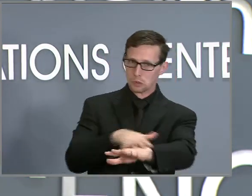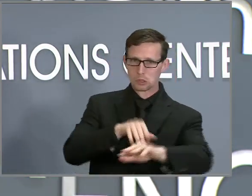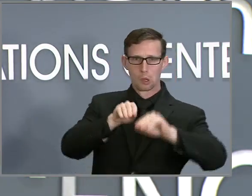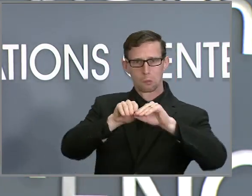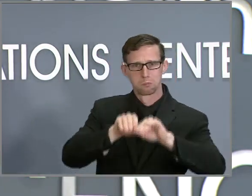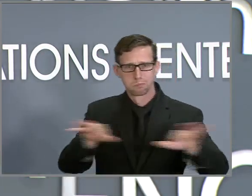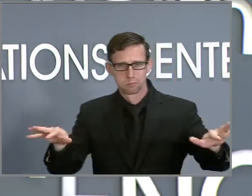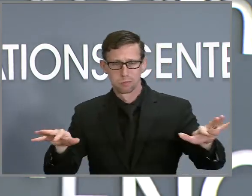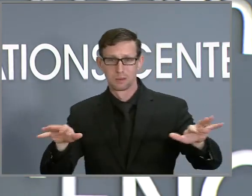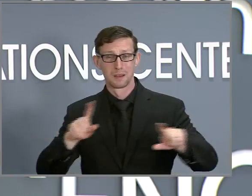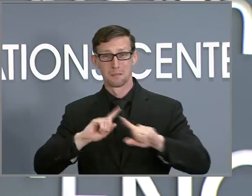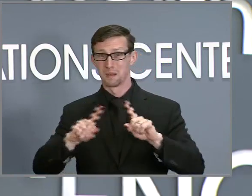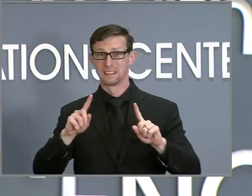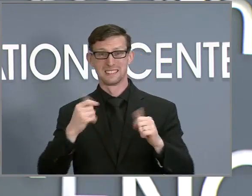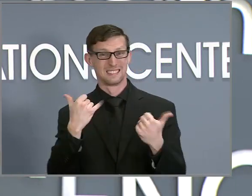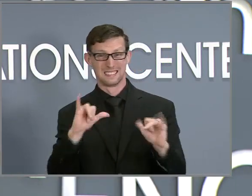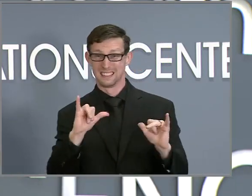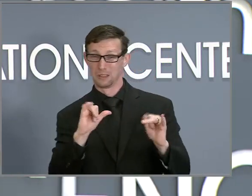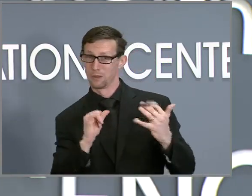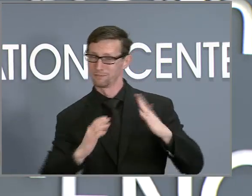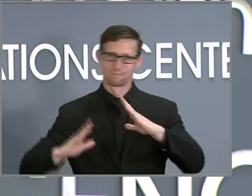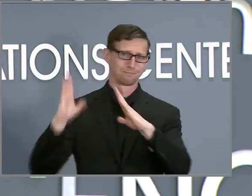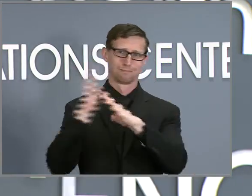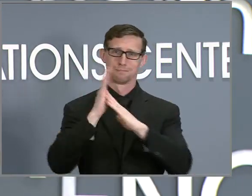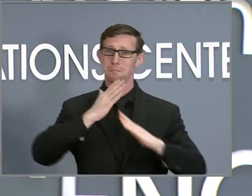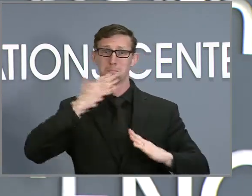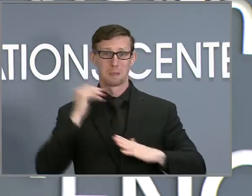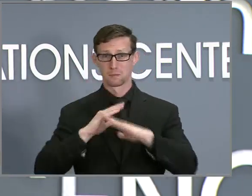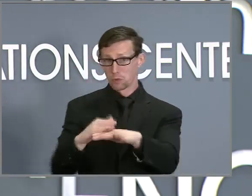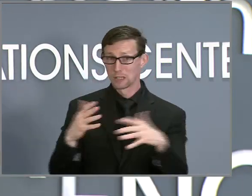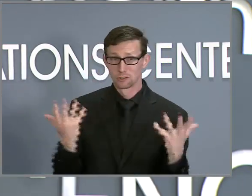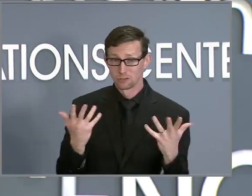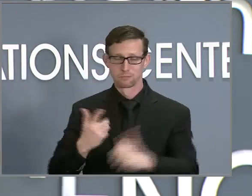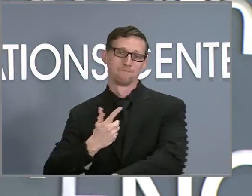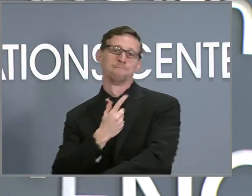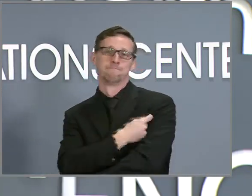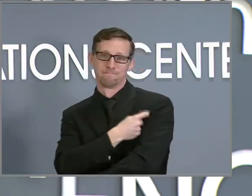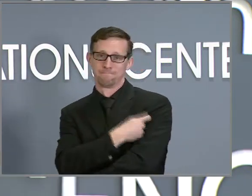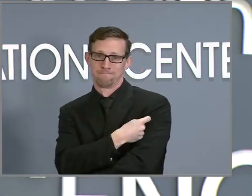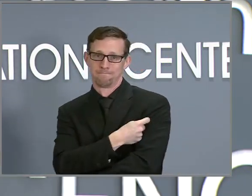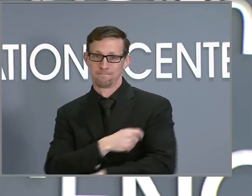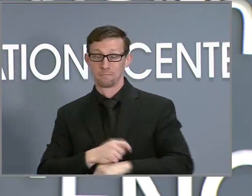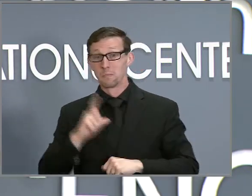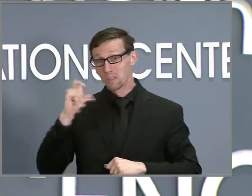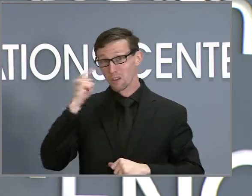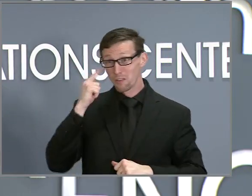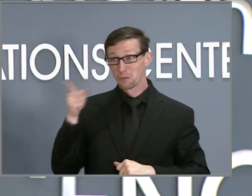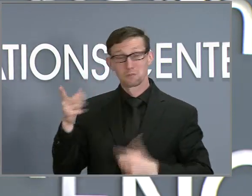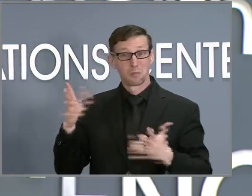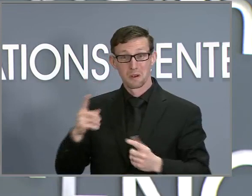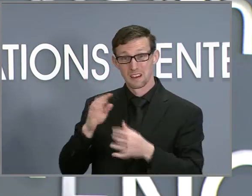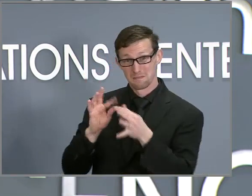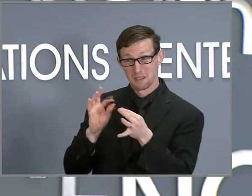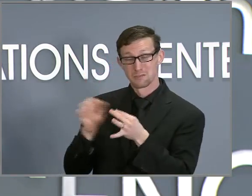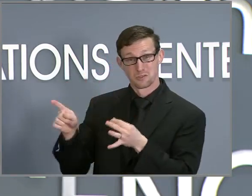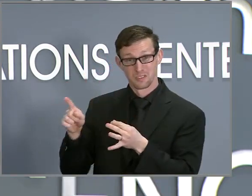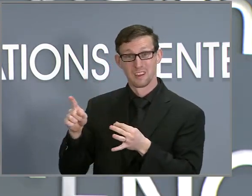vaccines and boosters are the number one thing you can do to protect your health. As Governor Cooper mentioned, most people in the hospital are